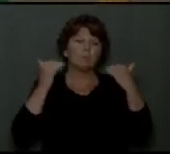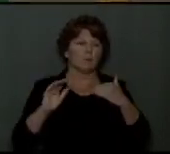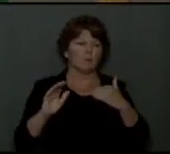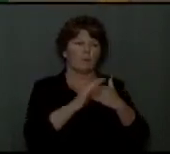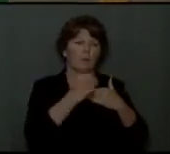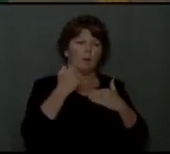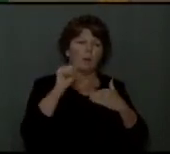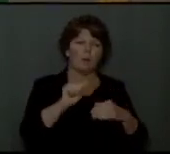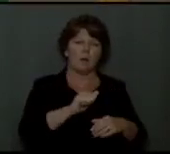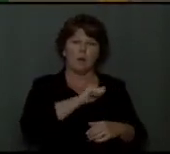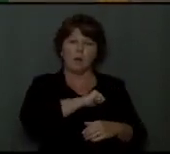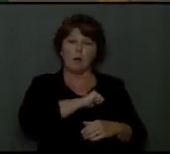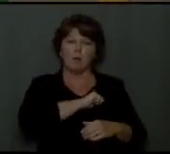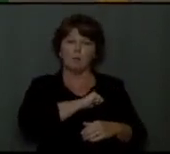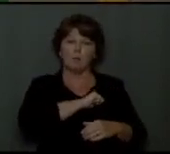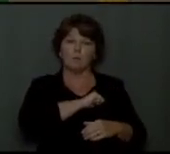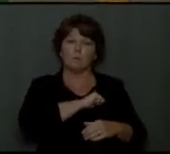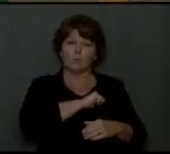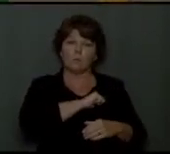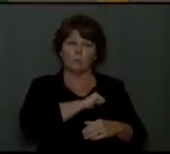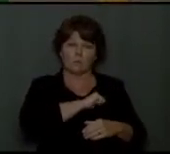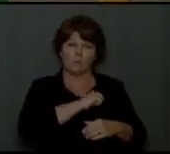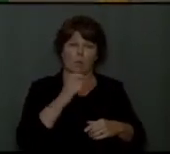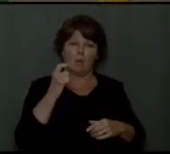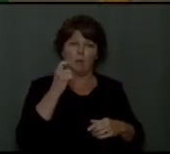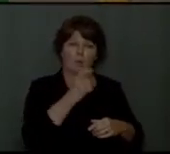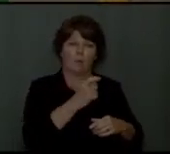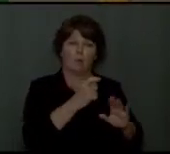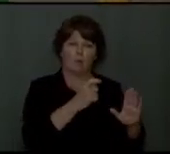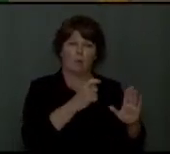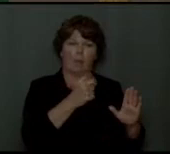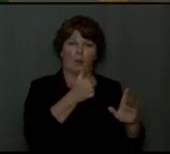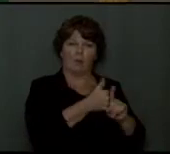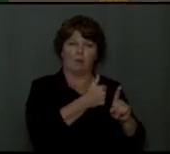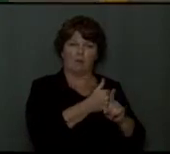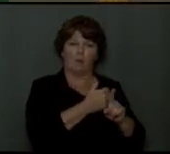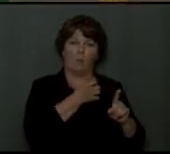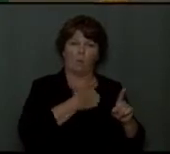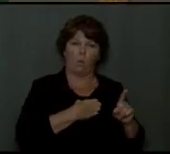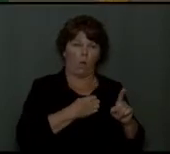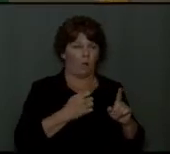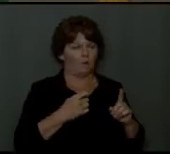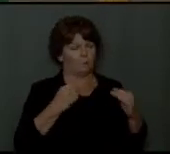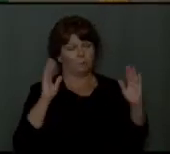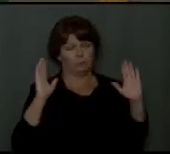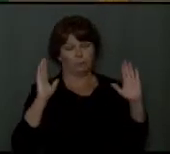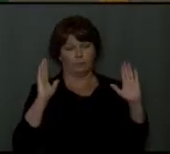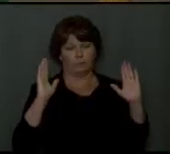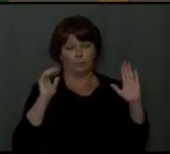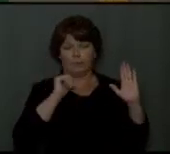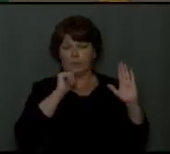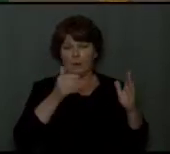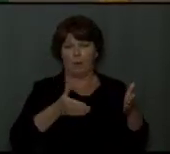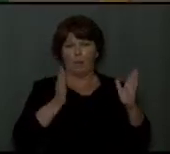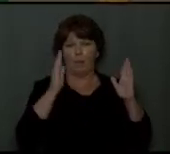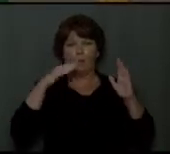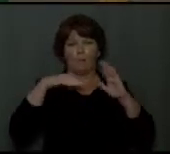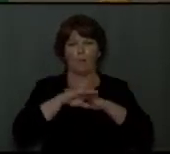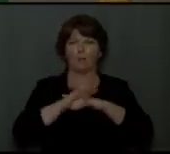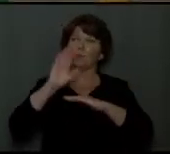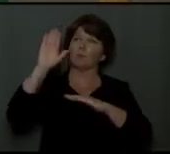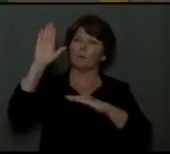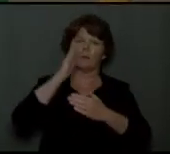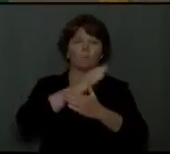rebellious attitudes, gave them over to their sinful desires and didn't allow them to enter his